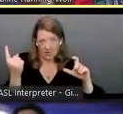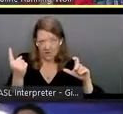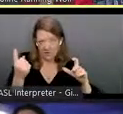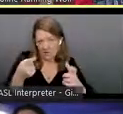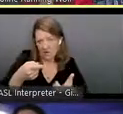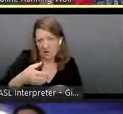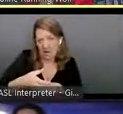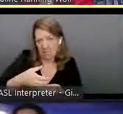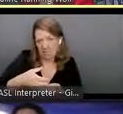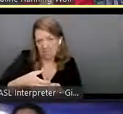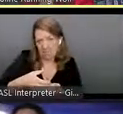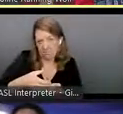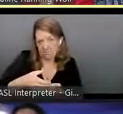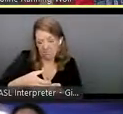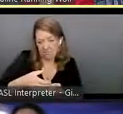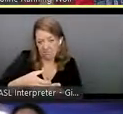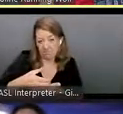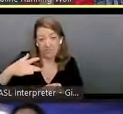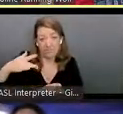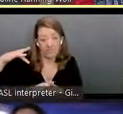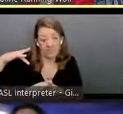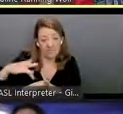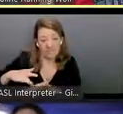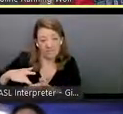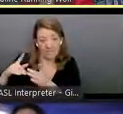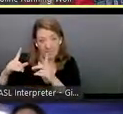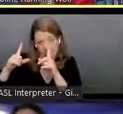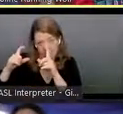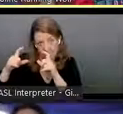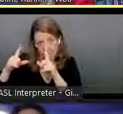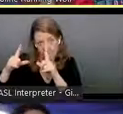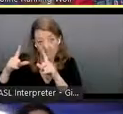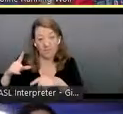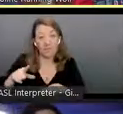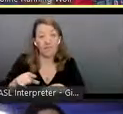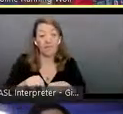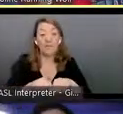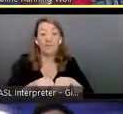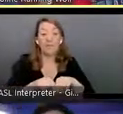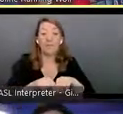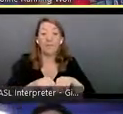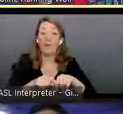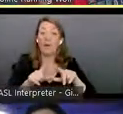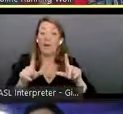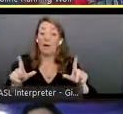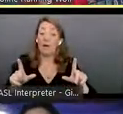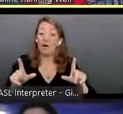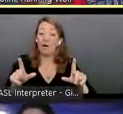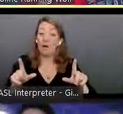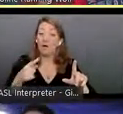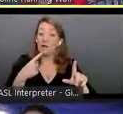press the photo and it says key aha great